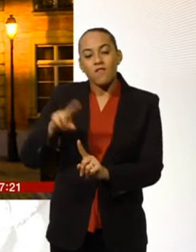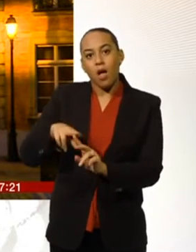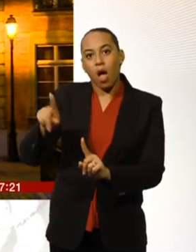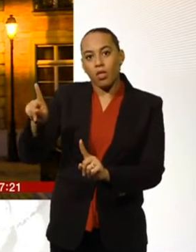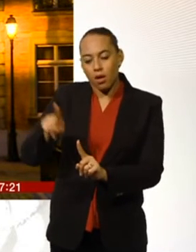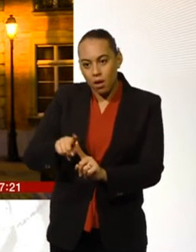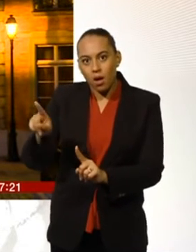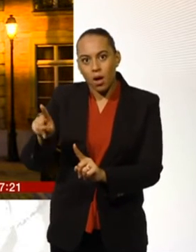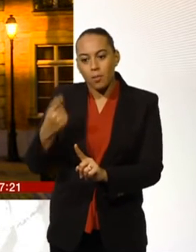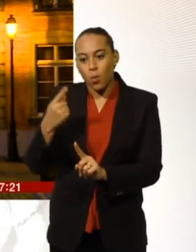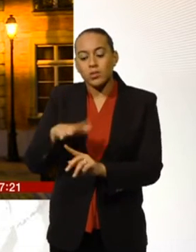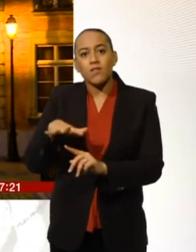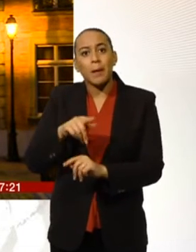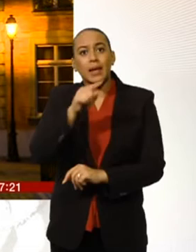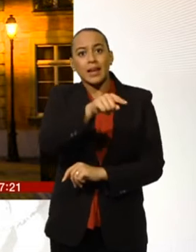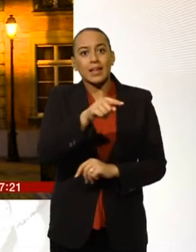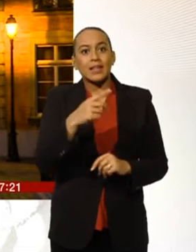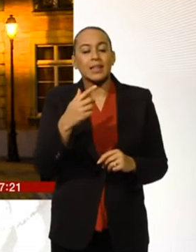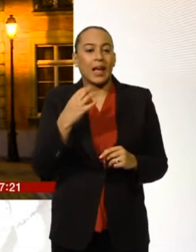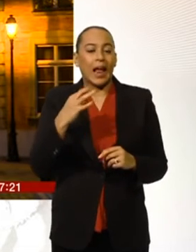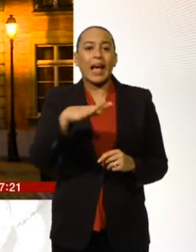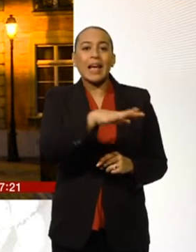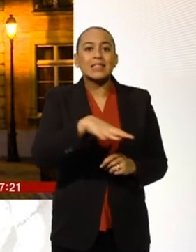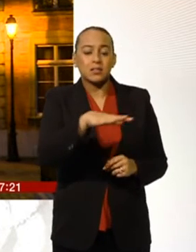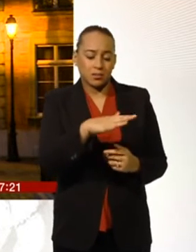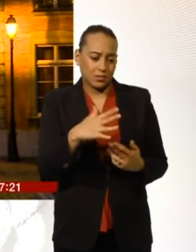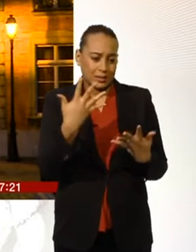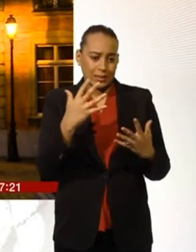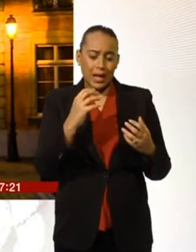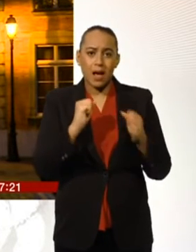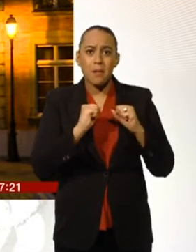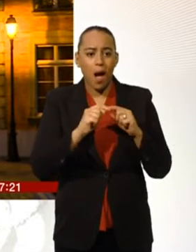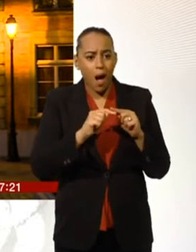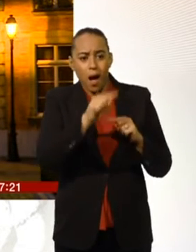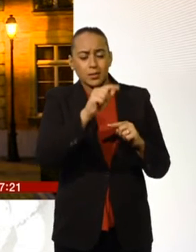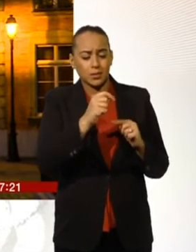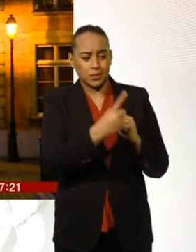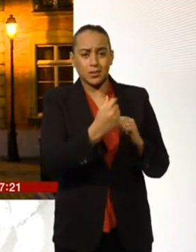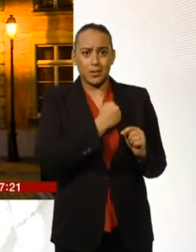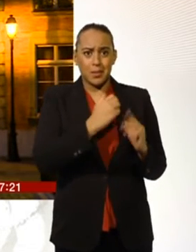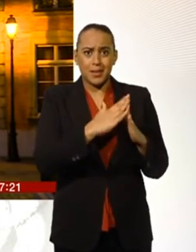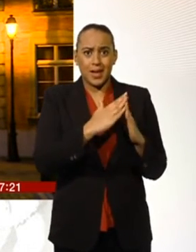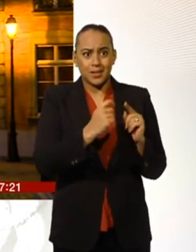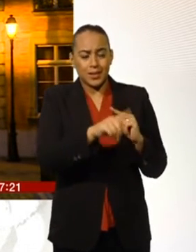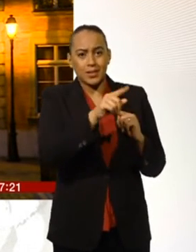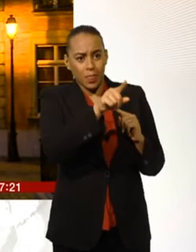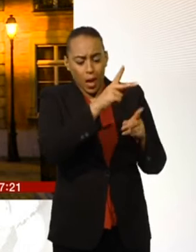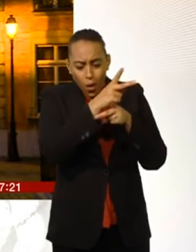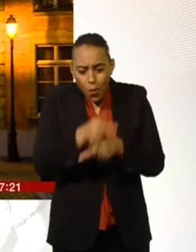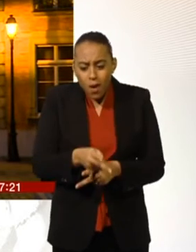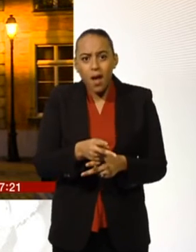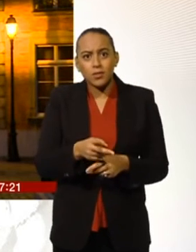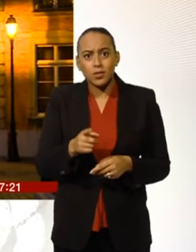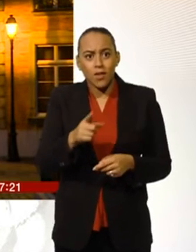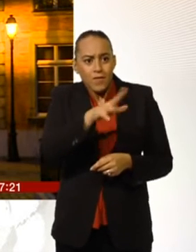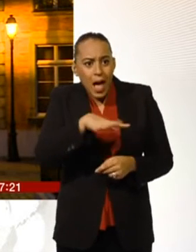that are living in Leeds, just 10 miles from where we live. And, you know, there's a room in the house that can pay for her. You know, she could be